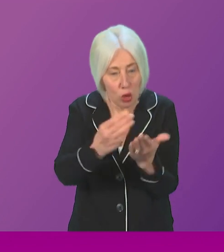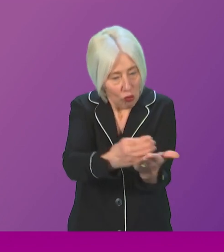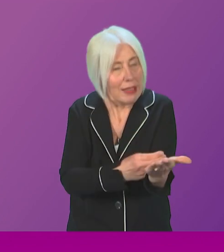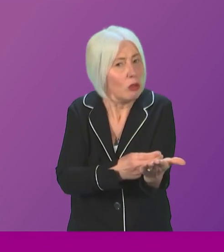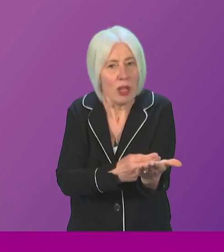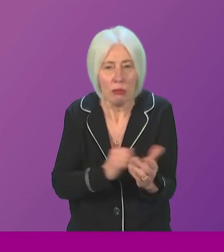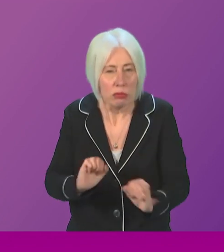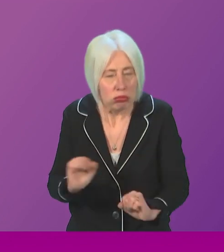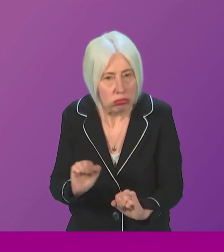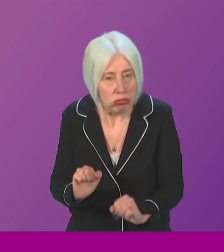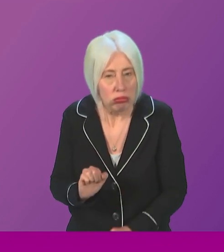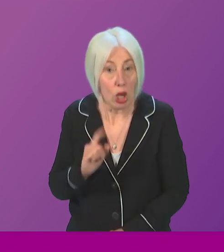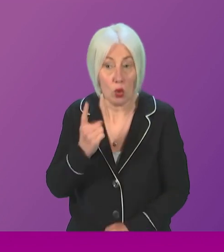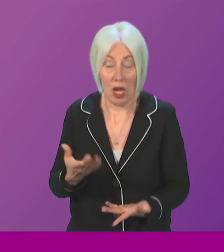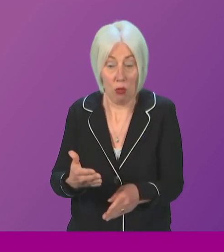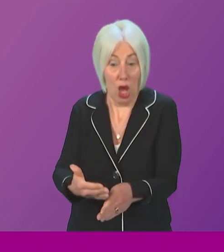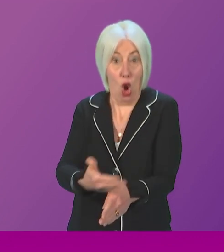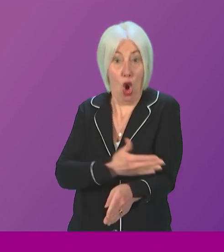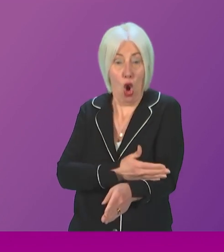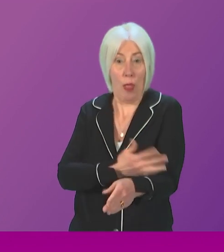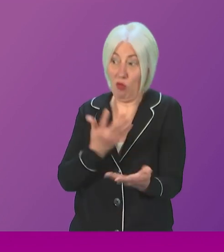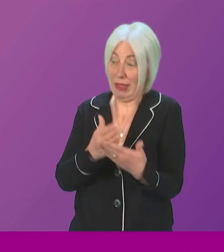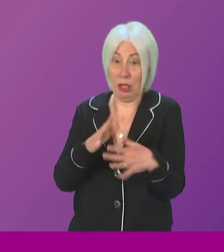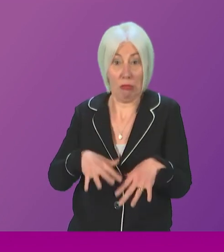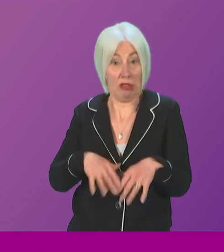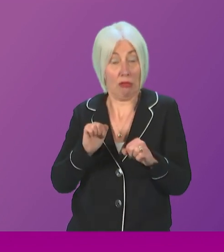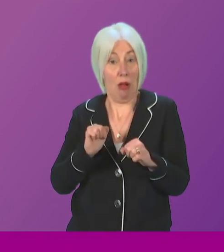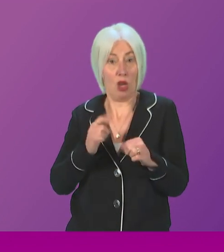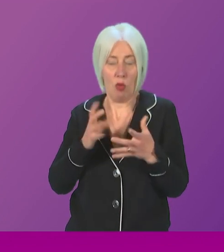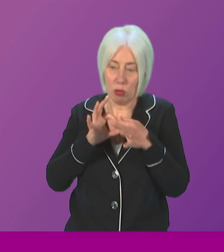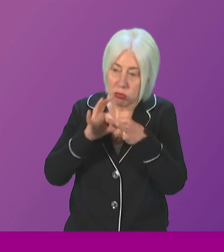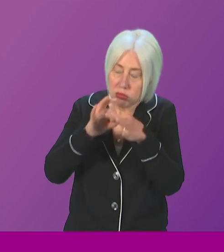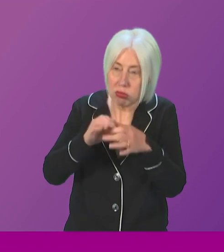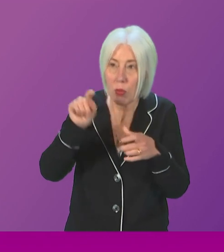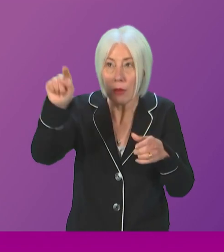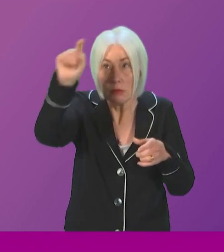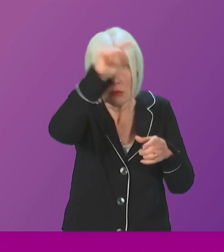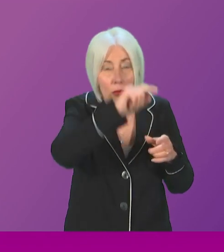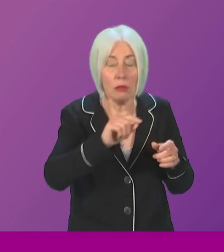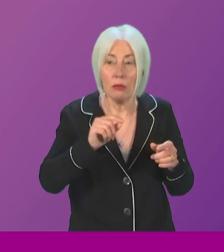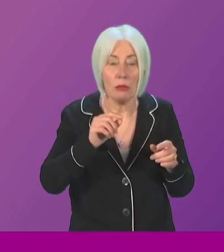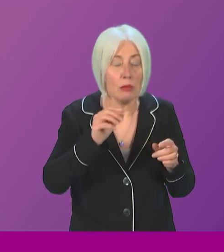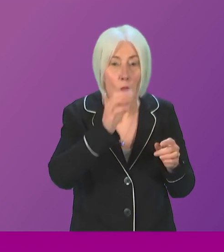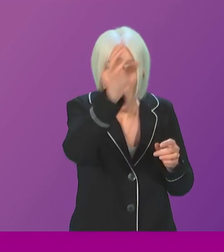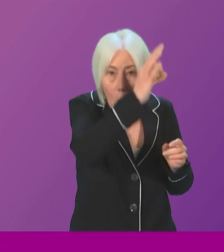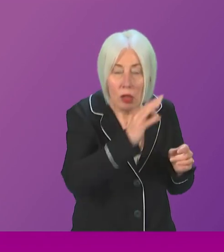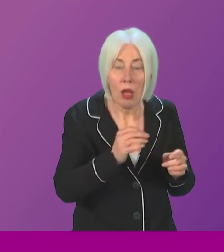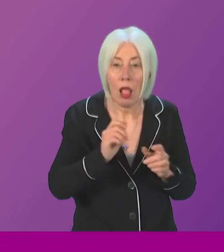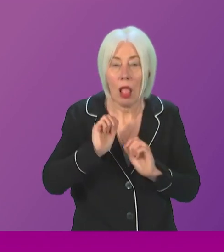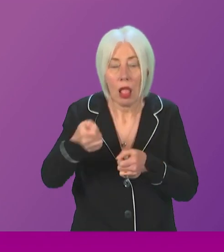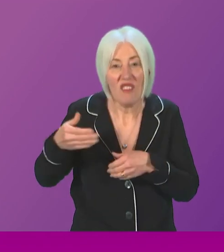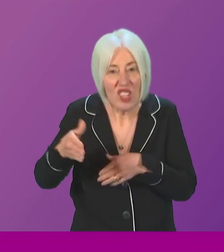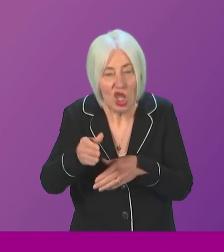what we want to do is at a very early stage, inception stage in fact, work with coastal communities, island communities, our fishing communities.